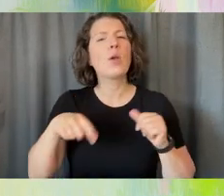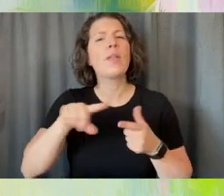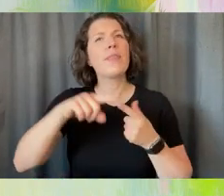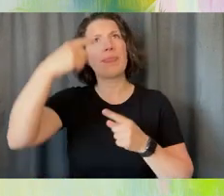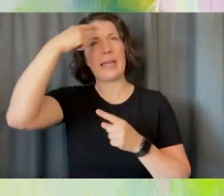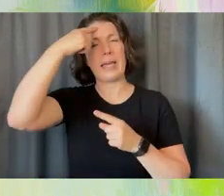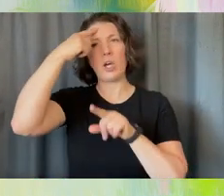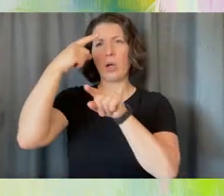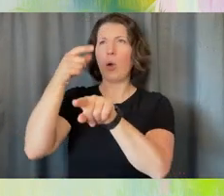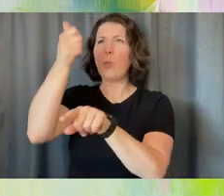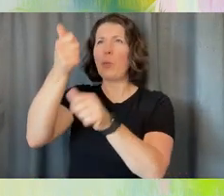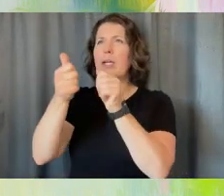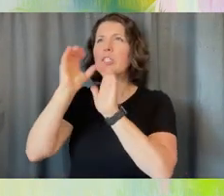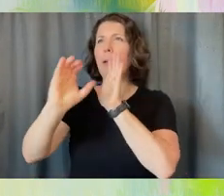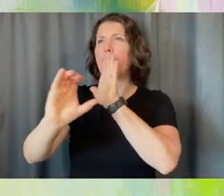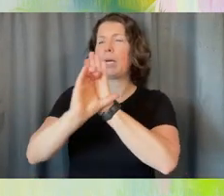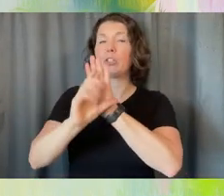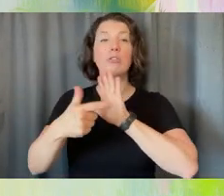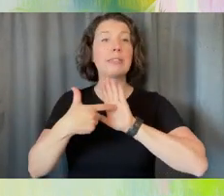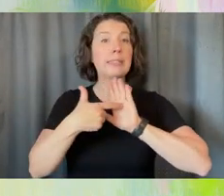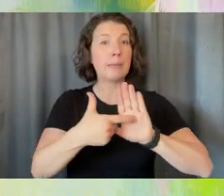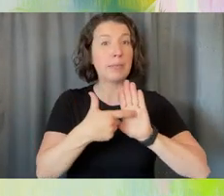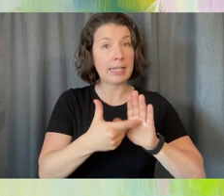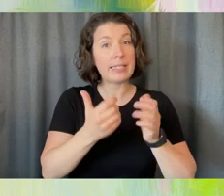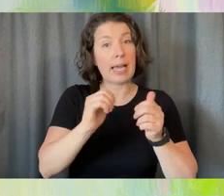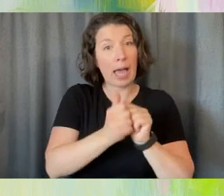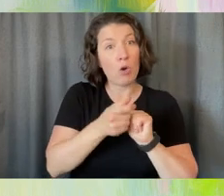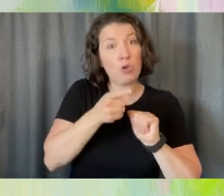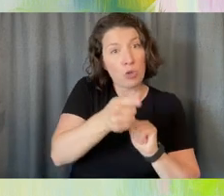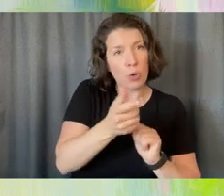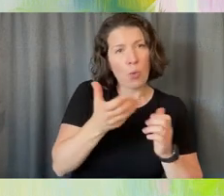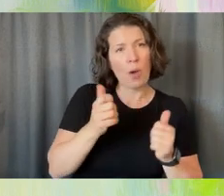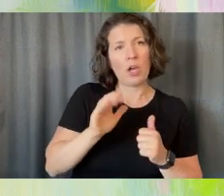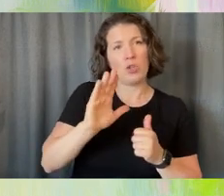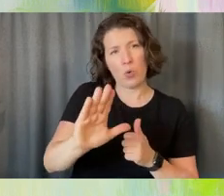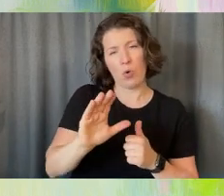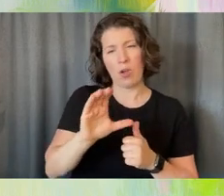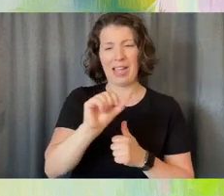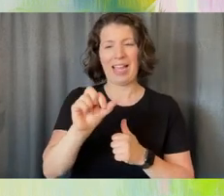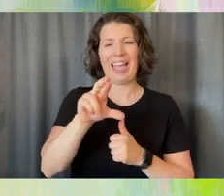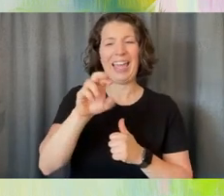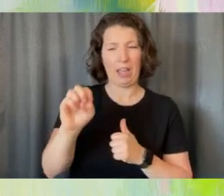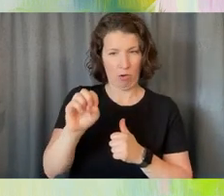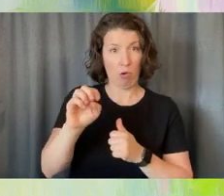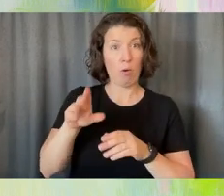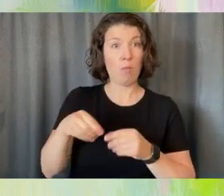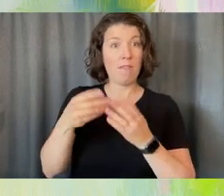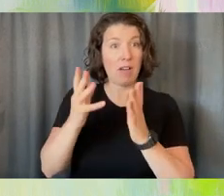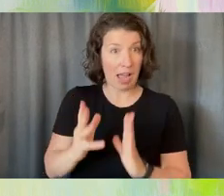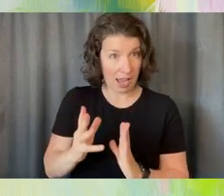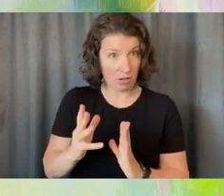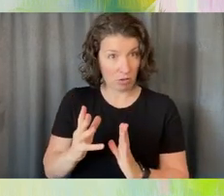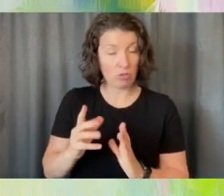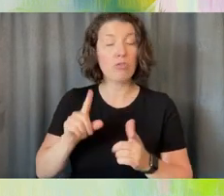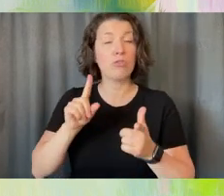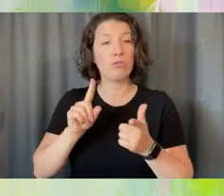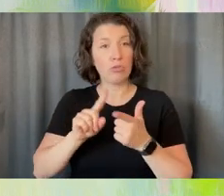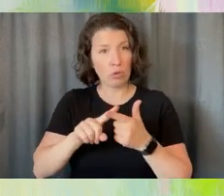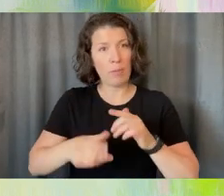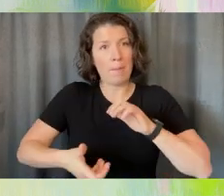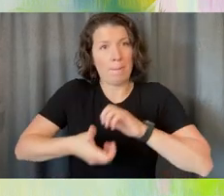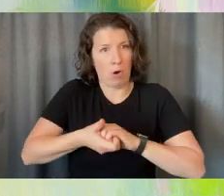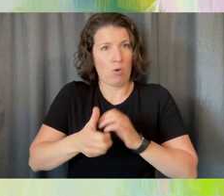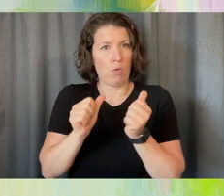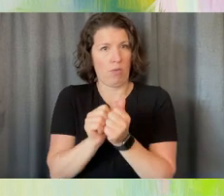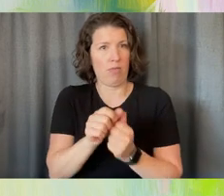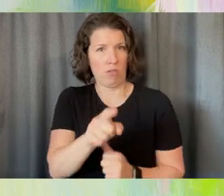symbolizes how you want your care providers to partner with you. Take a second to look at the images. then if